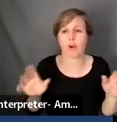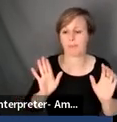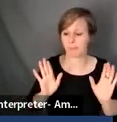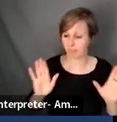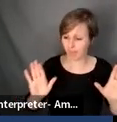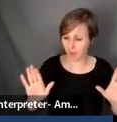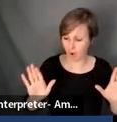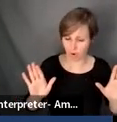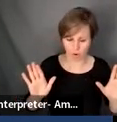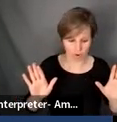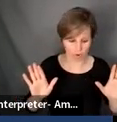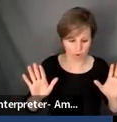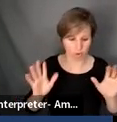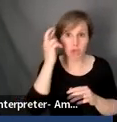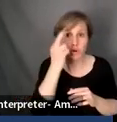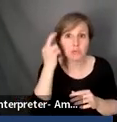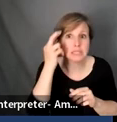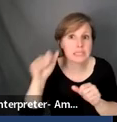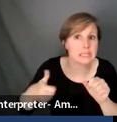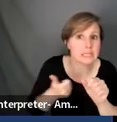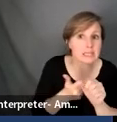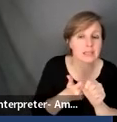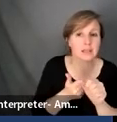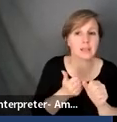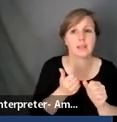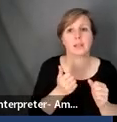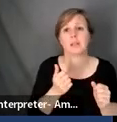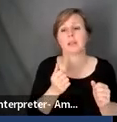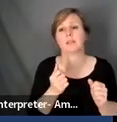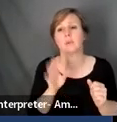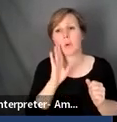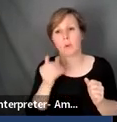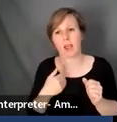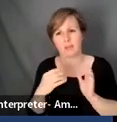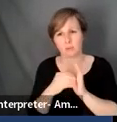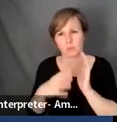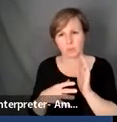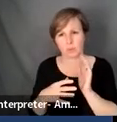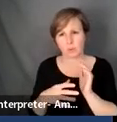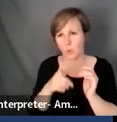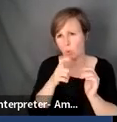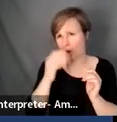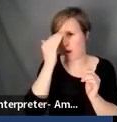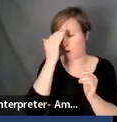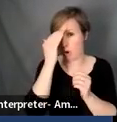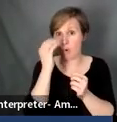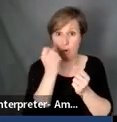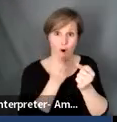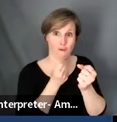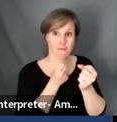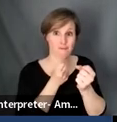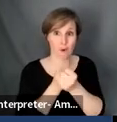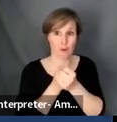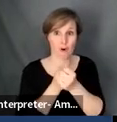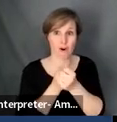um, their reasoning. And I will put students I know who were for, from